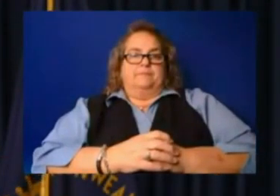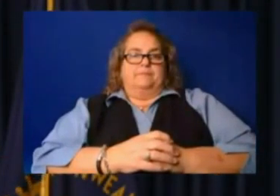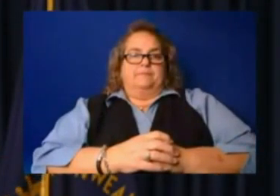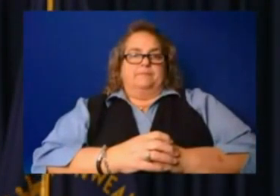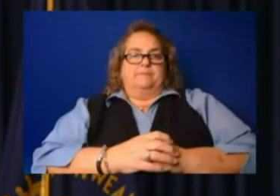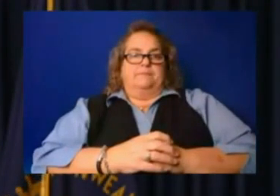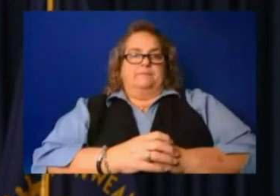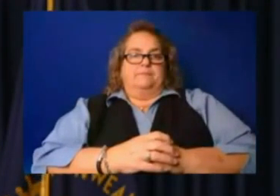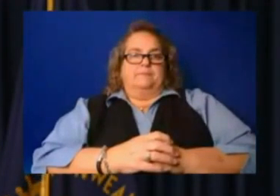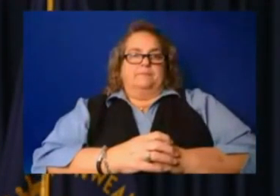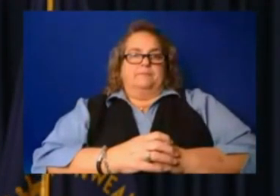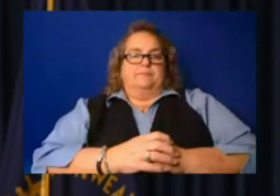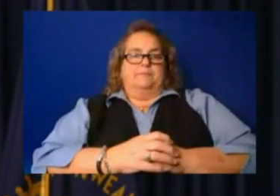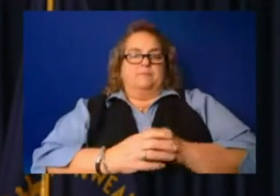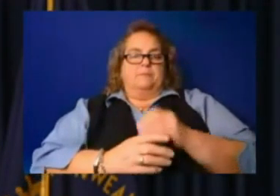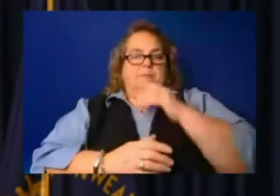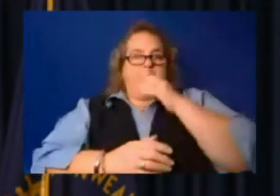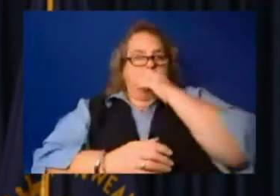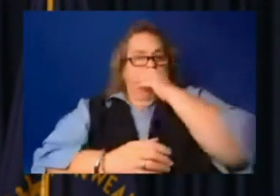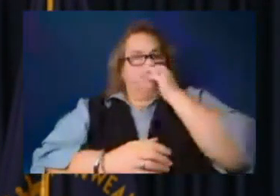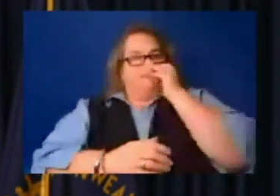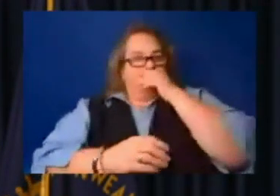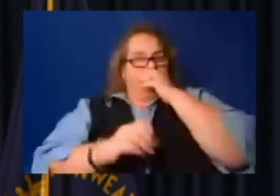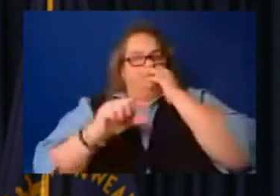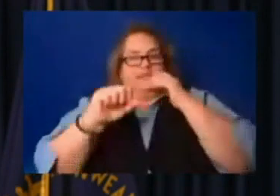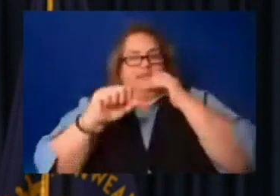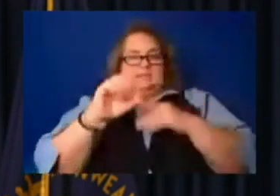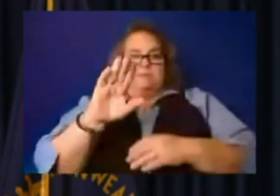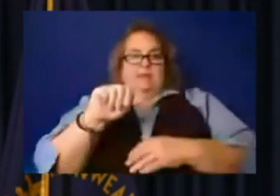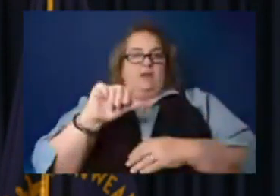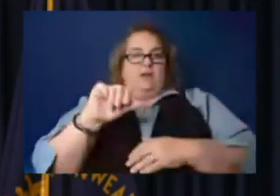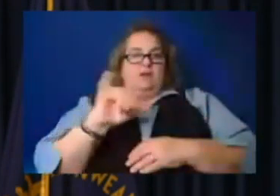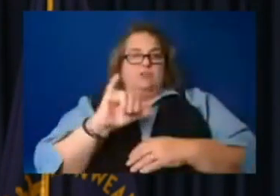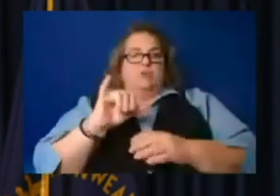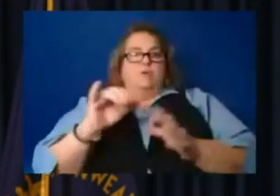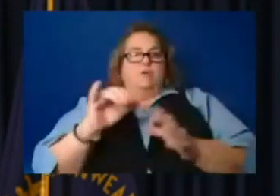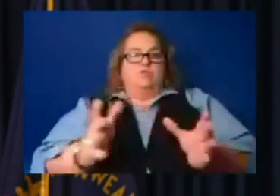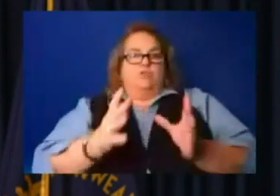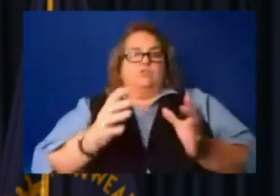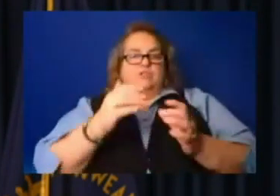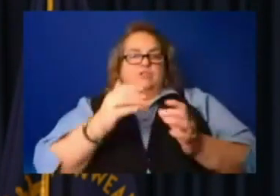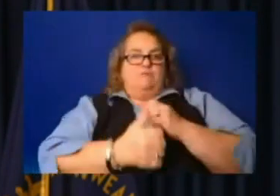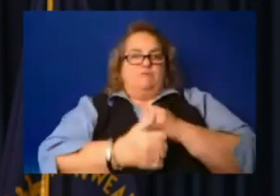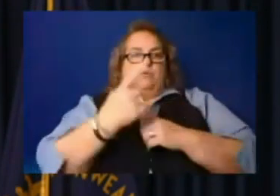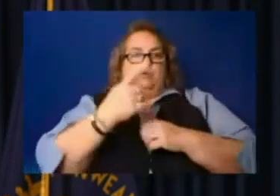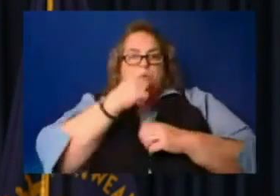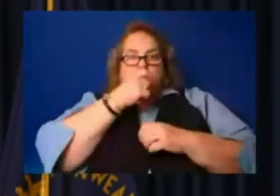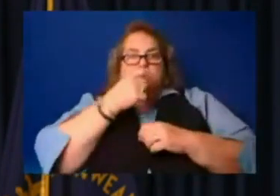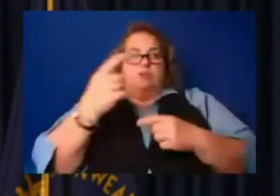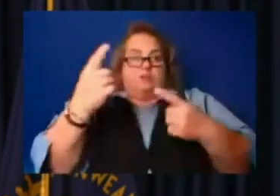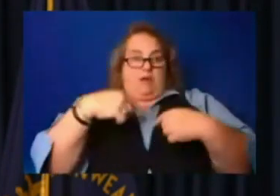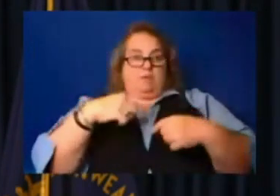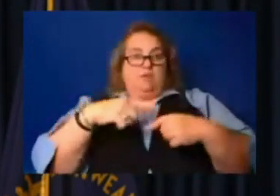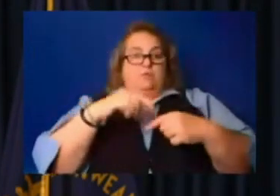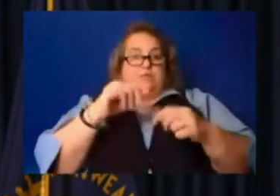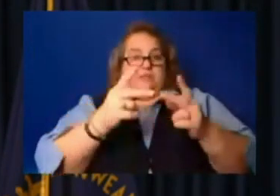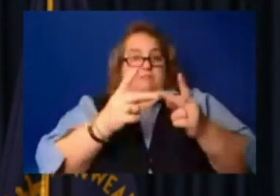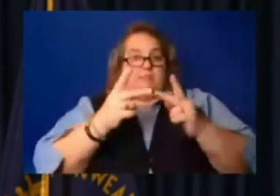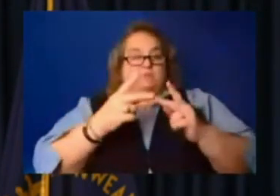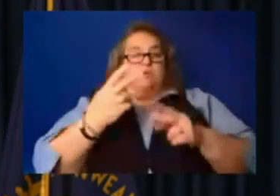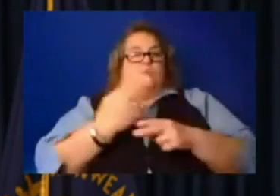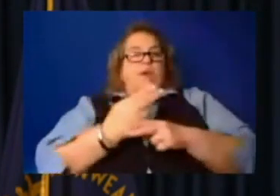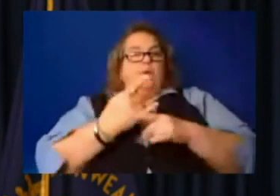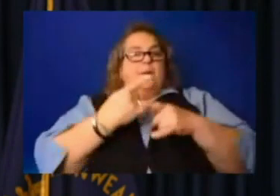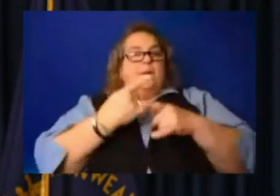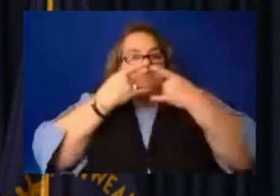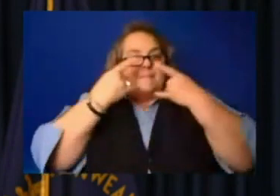the SBA also encourages everybody who is coming to these facilities to wear a mask. I'd